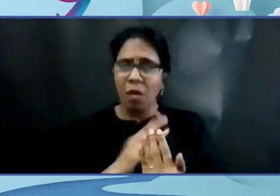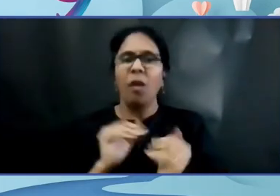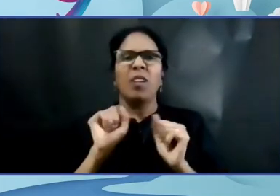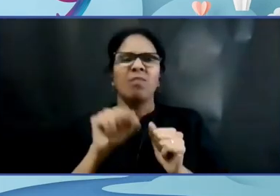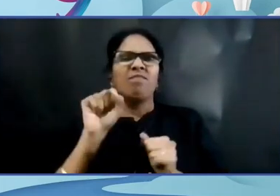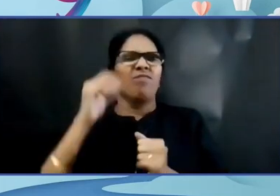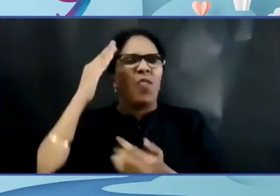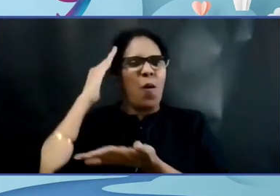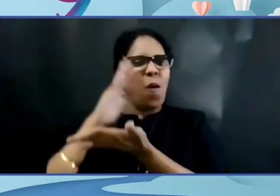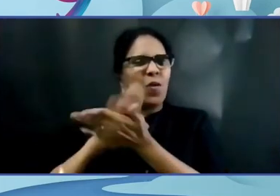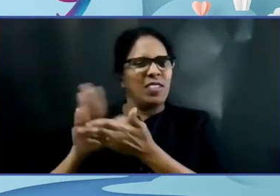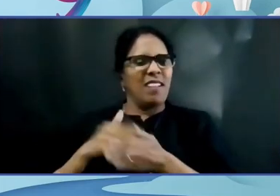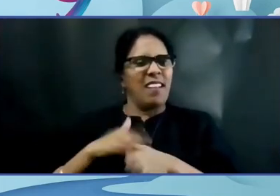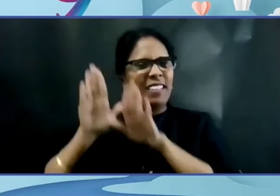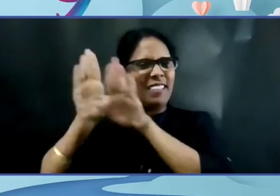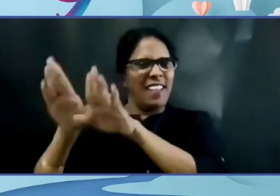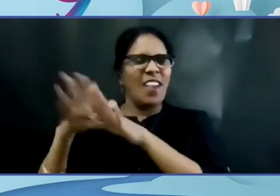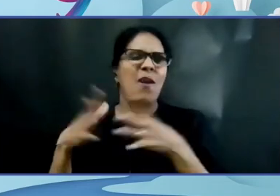school.